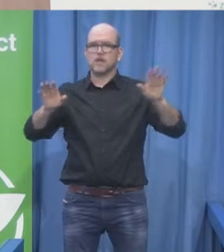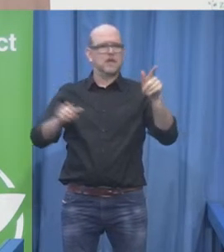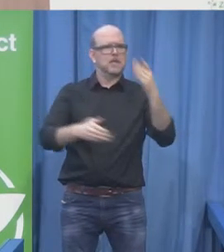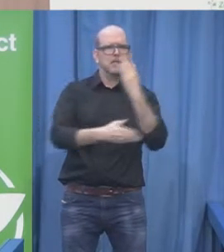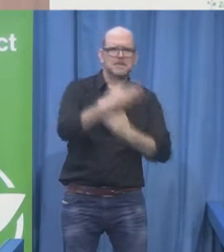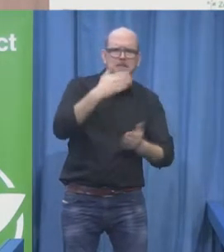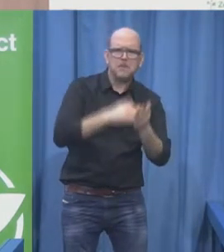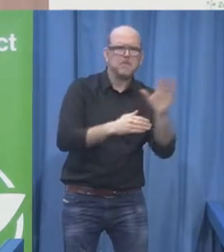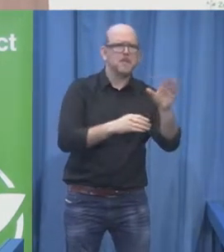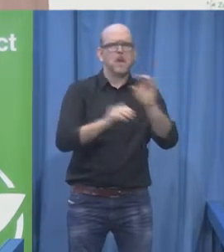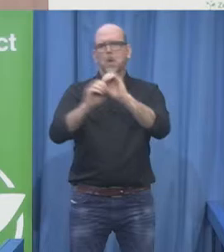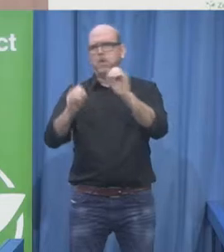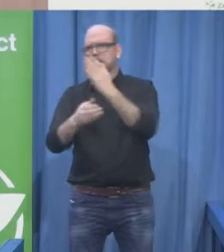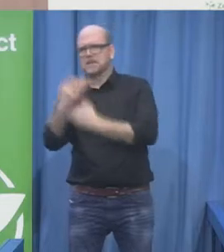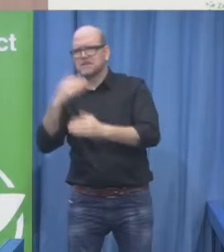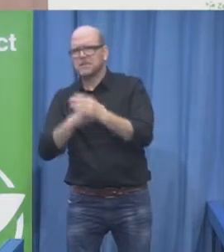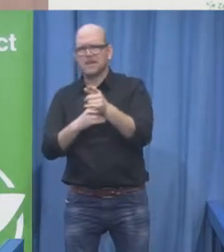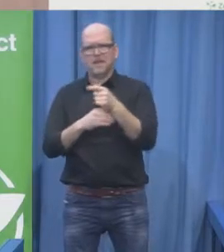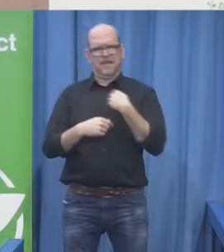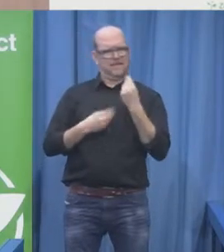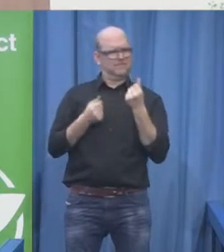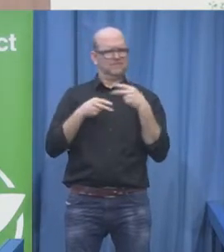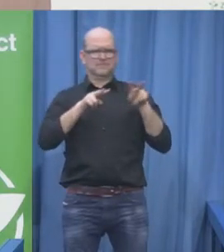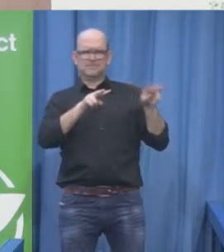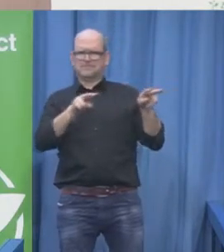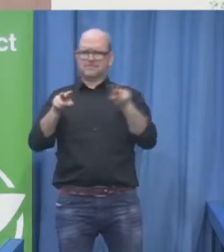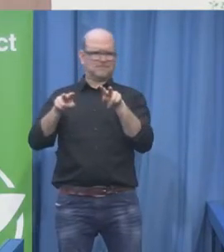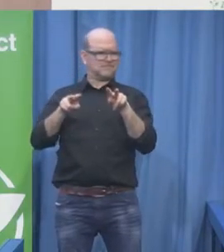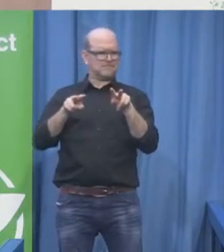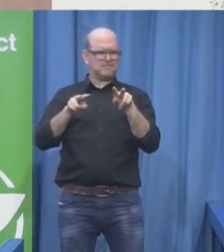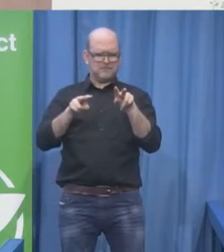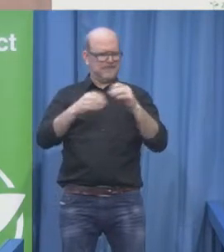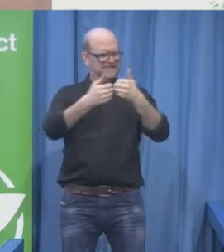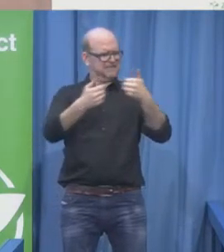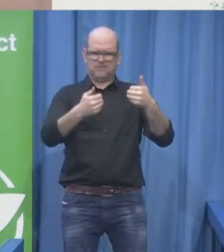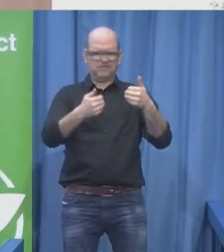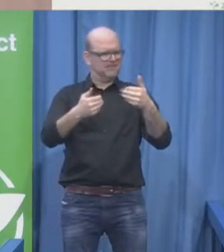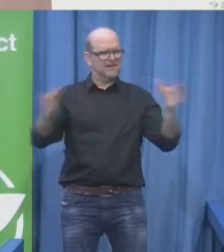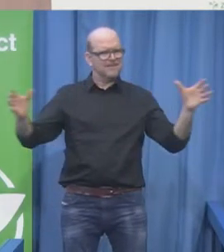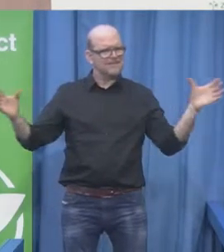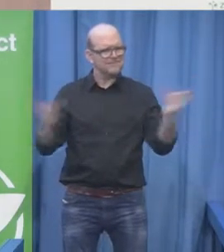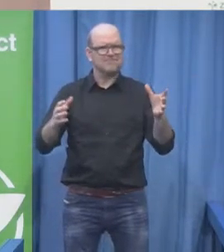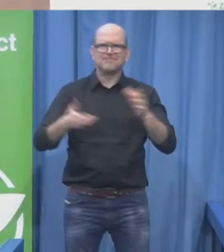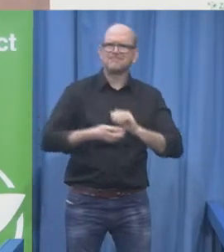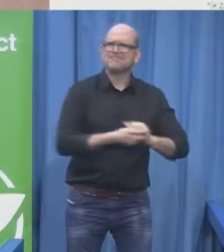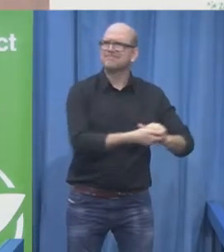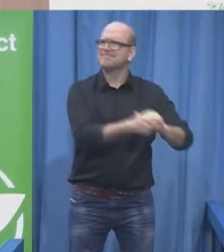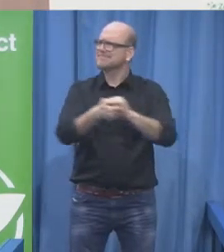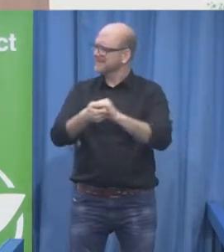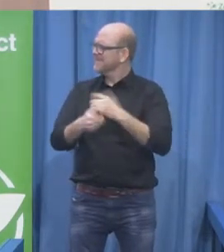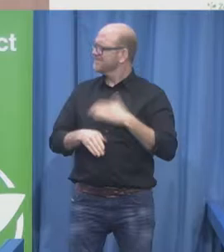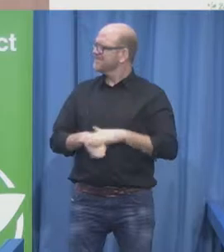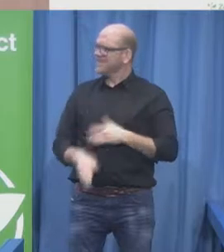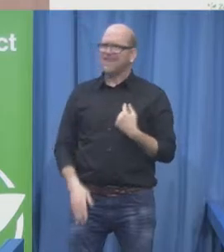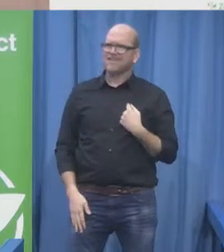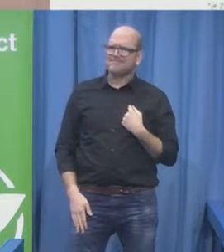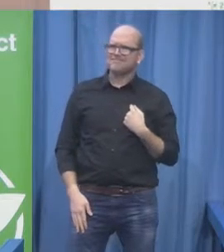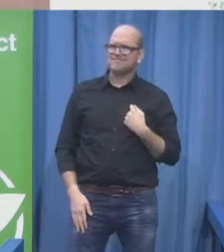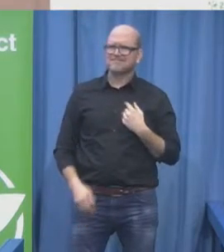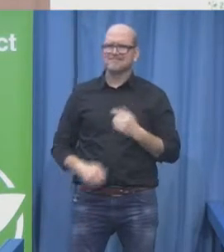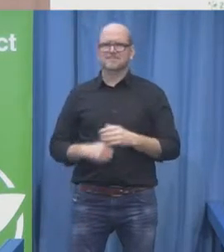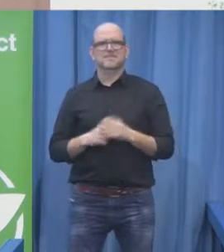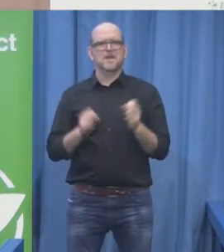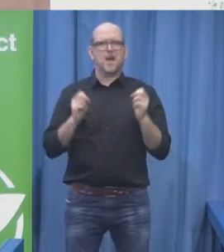So I have the honor to lead a division that houses all these focal points for the whole